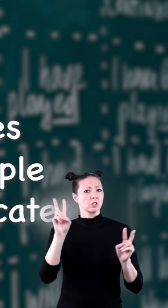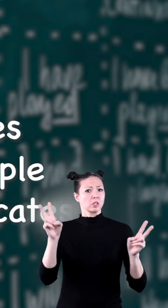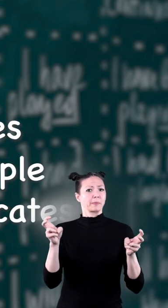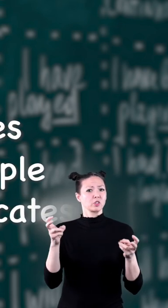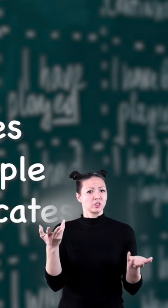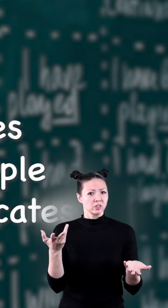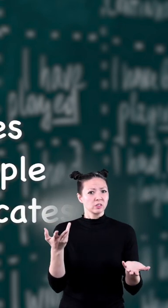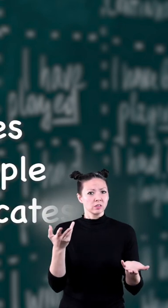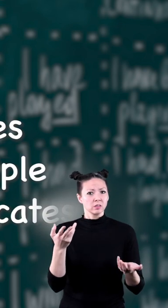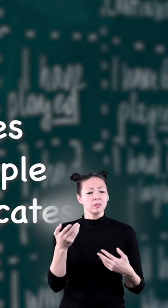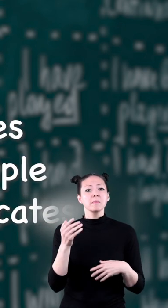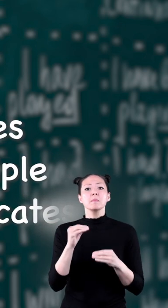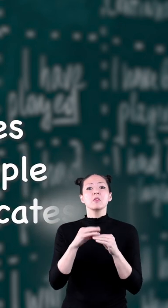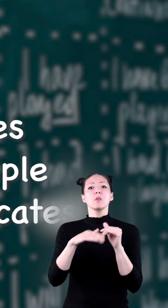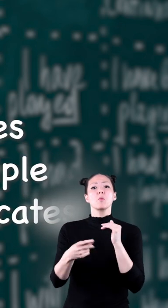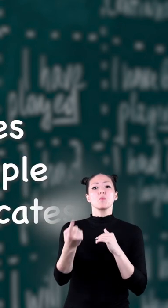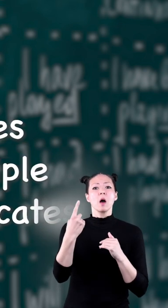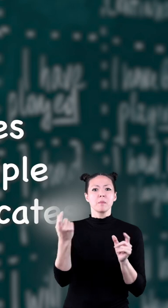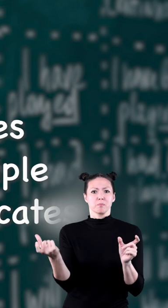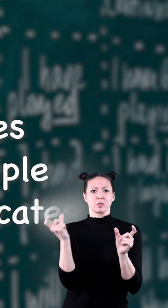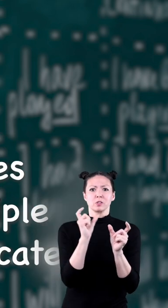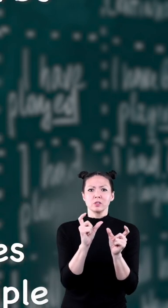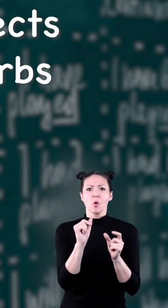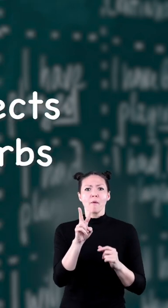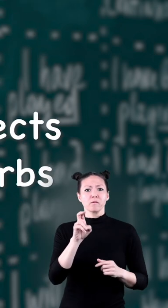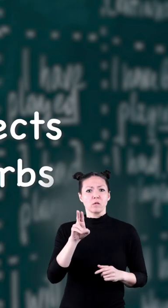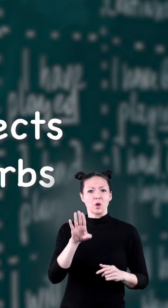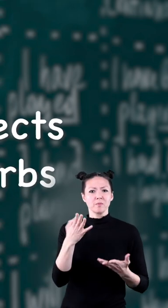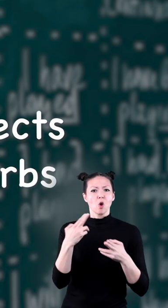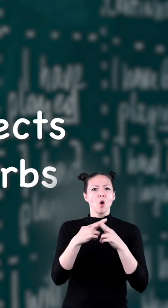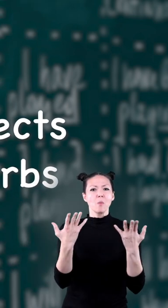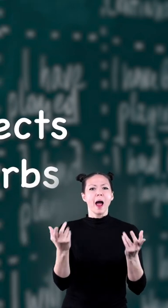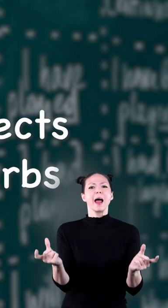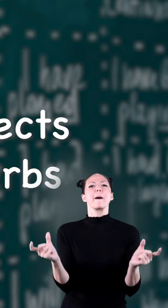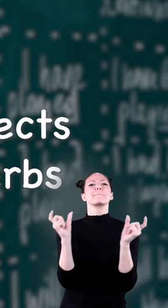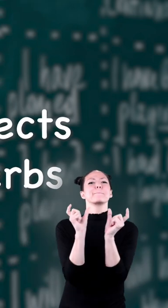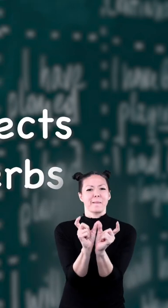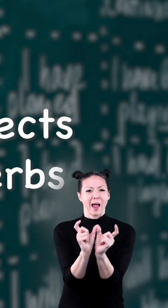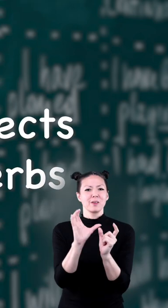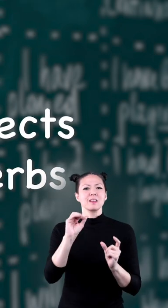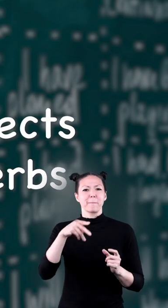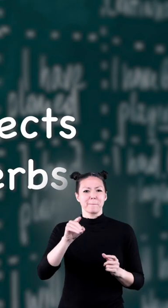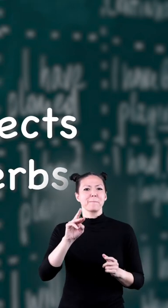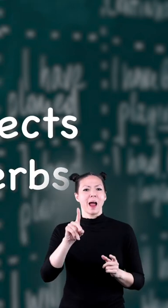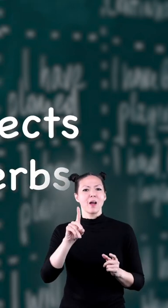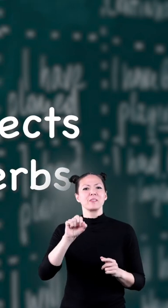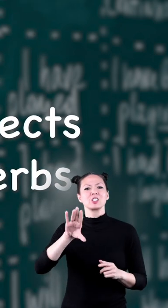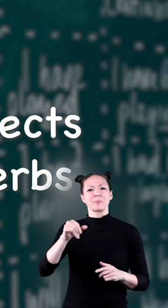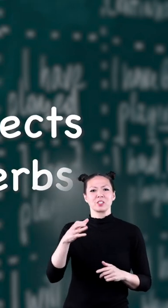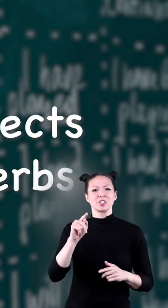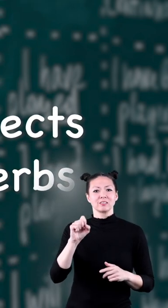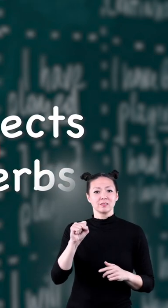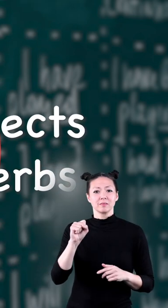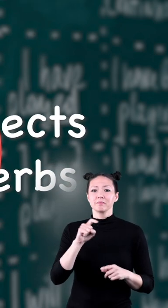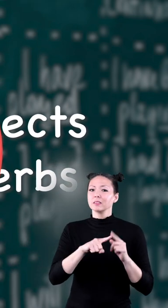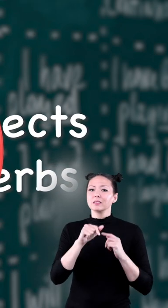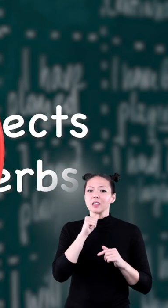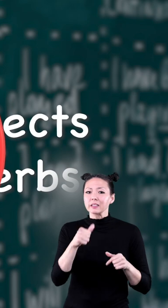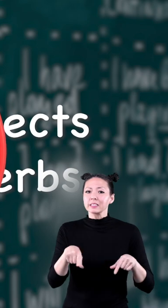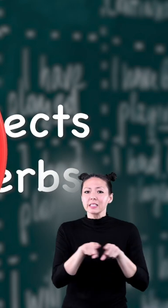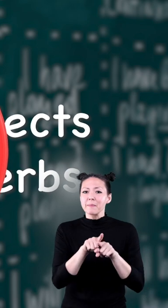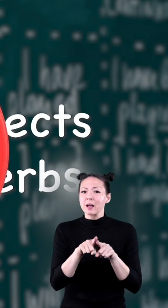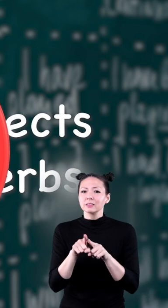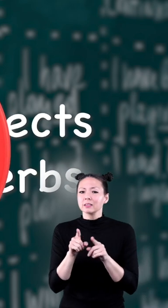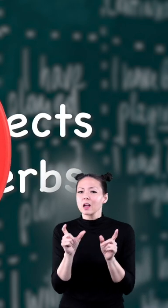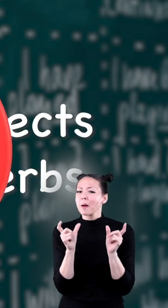one subject and more than one predicate or verb they're called compound subjects and compound verbs but they're not the